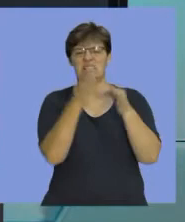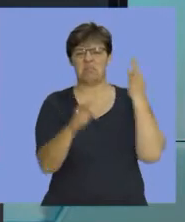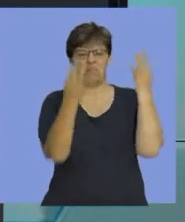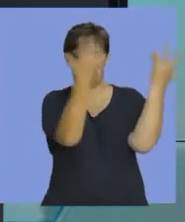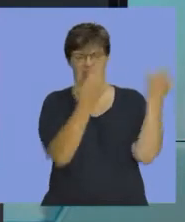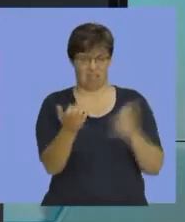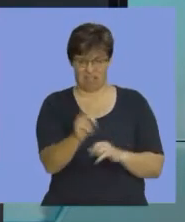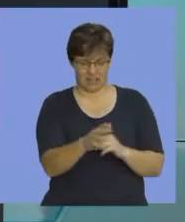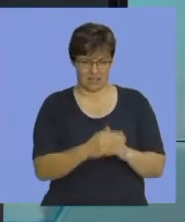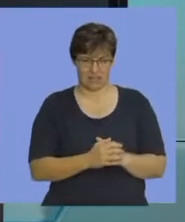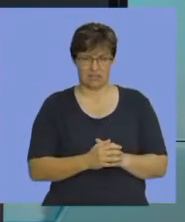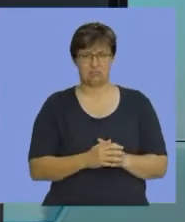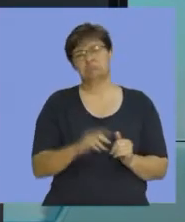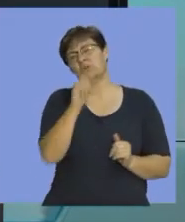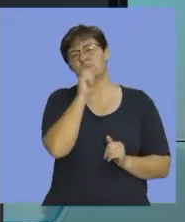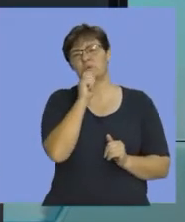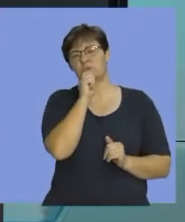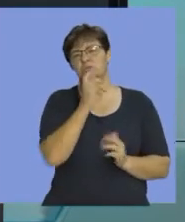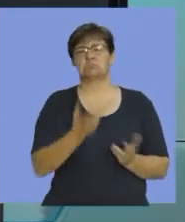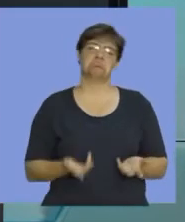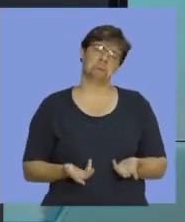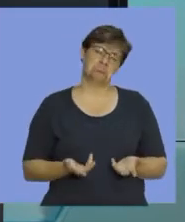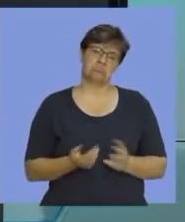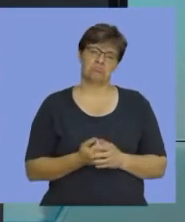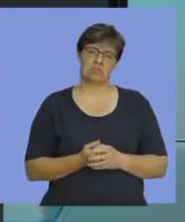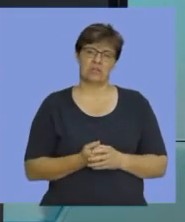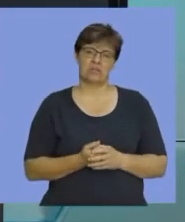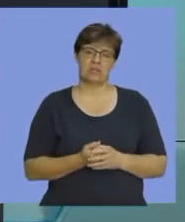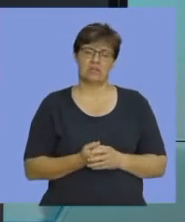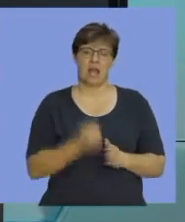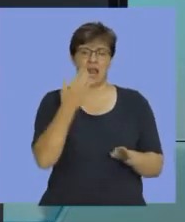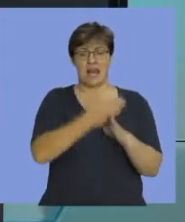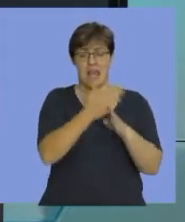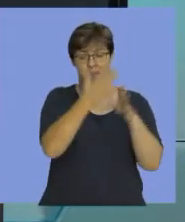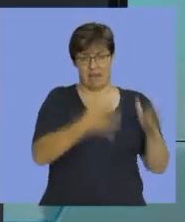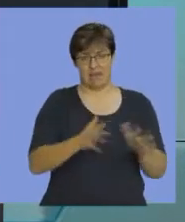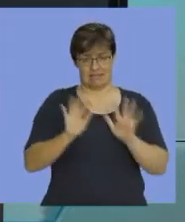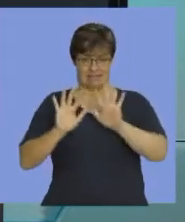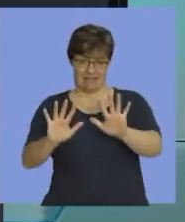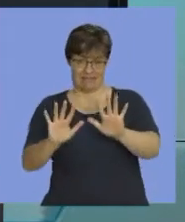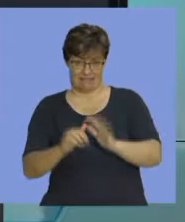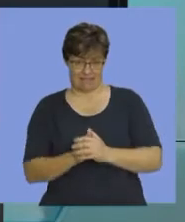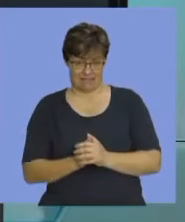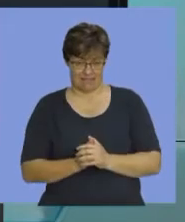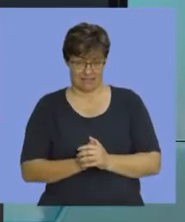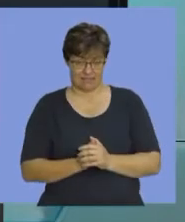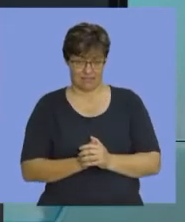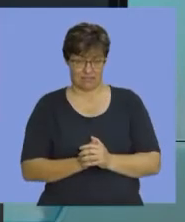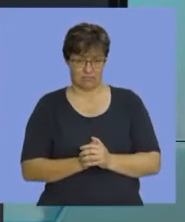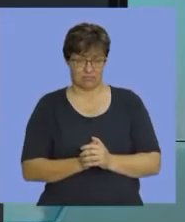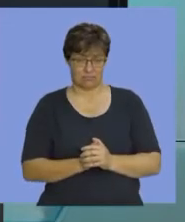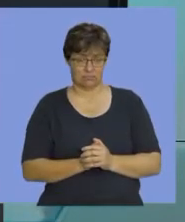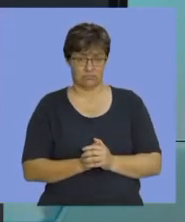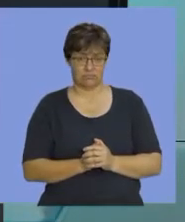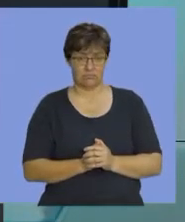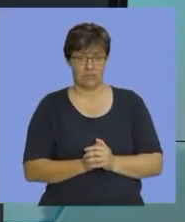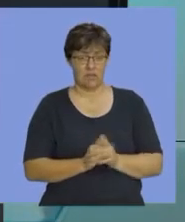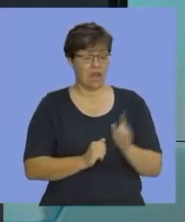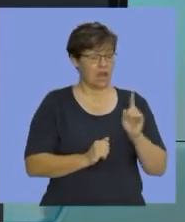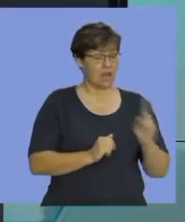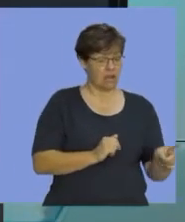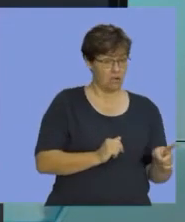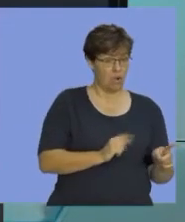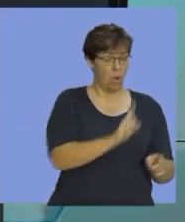calculation, and you're using 10 laborers. If you now produce 1